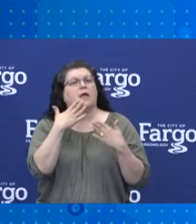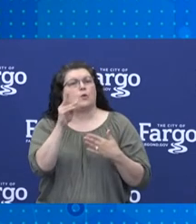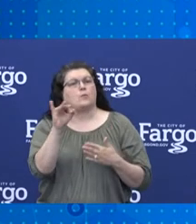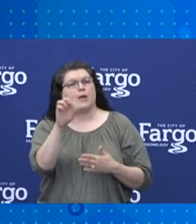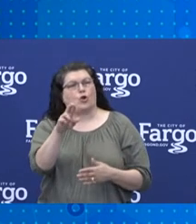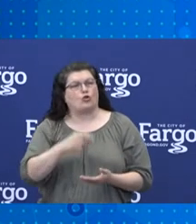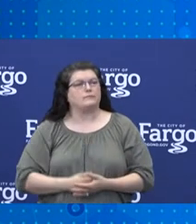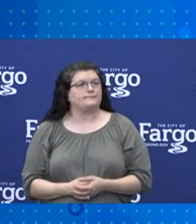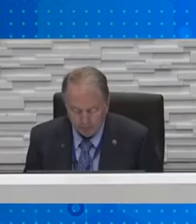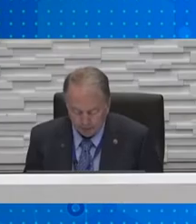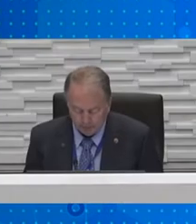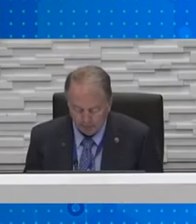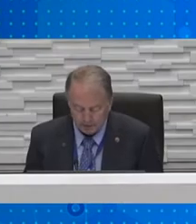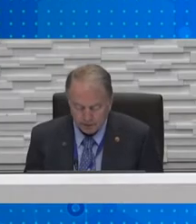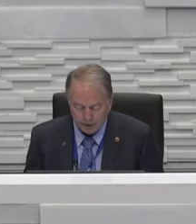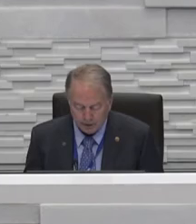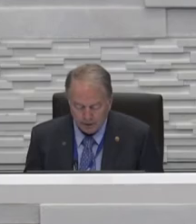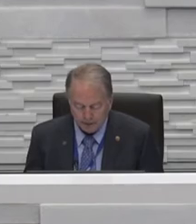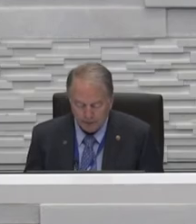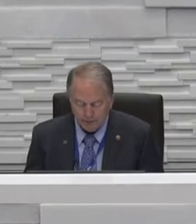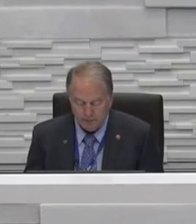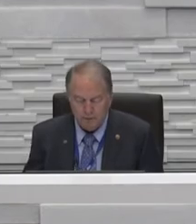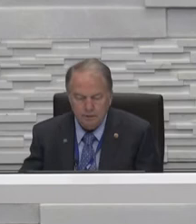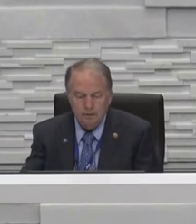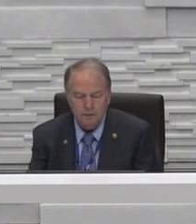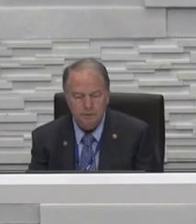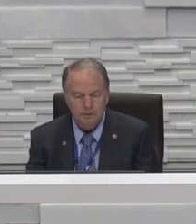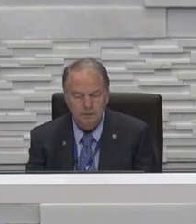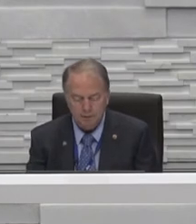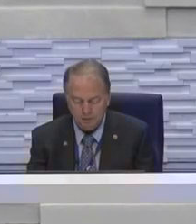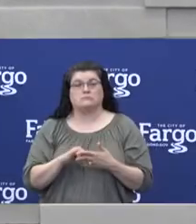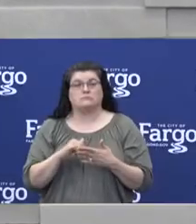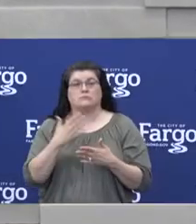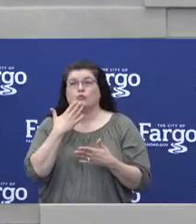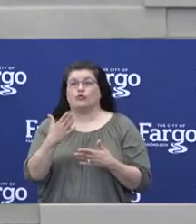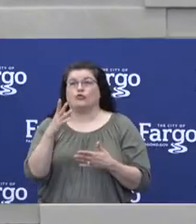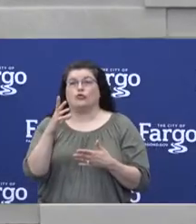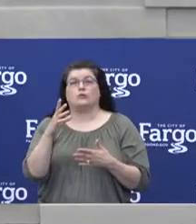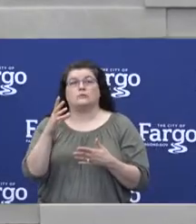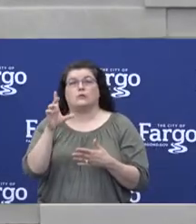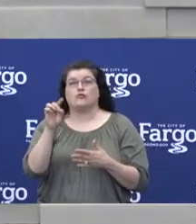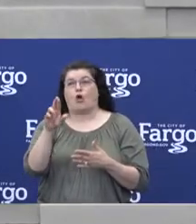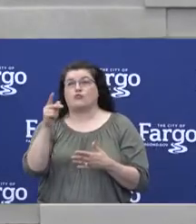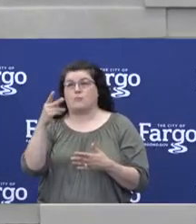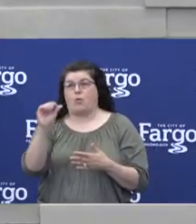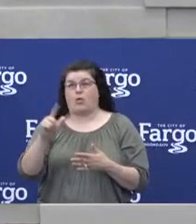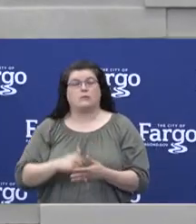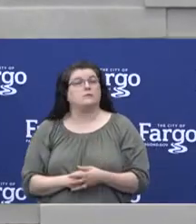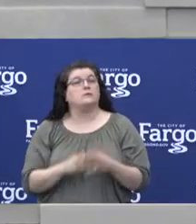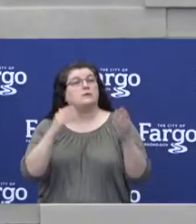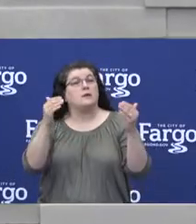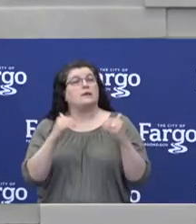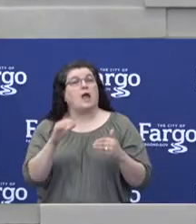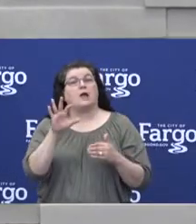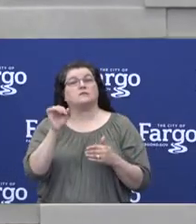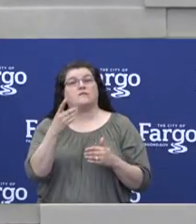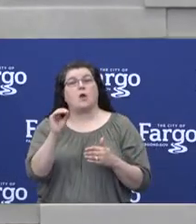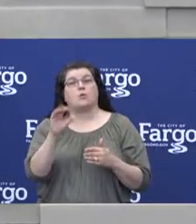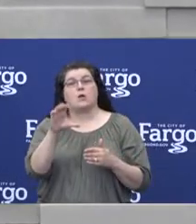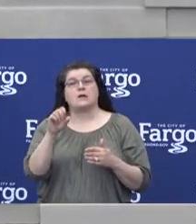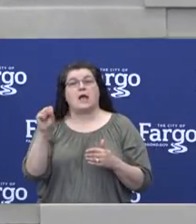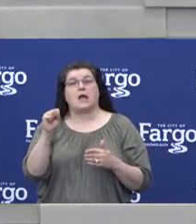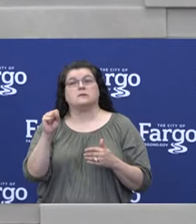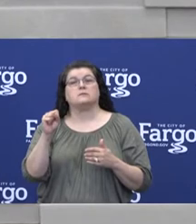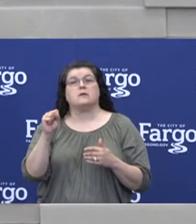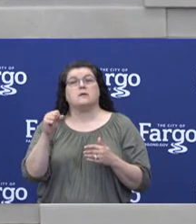Mayor. Thank you very much. Great data. Good to do, Dr. Paul. Our next speaker is forecast public environmental